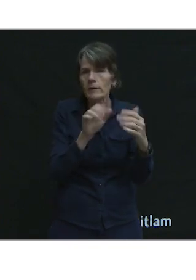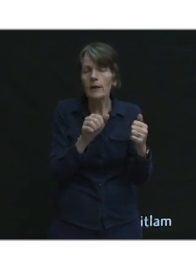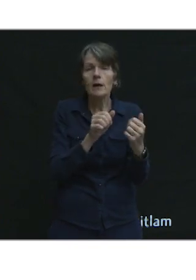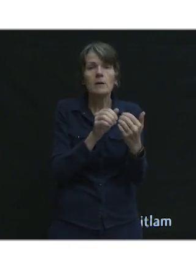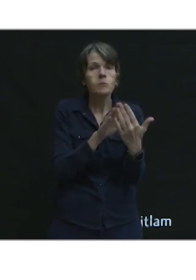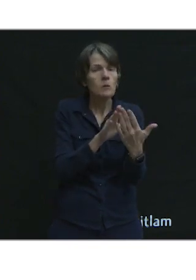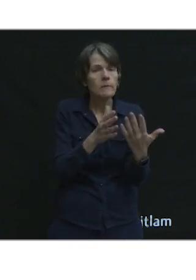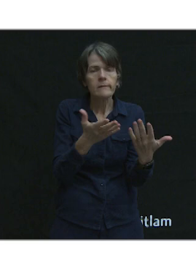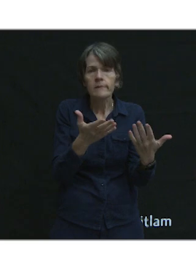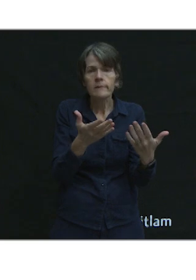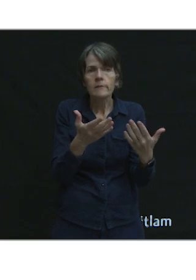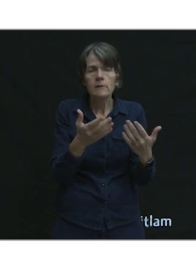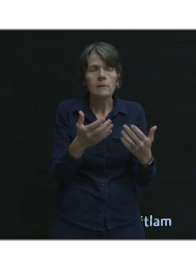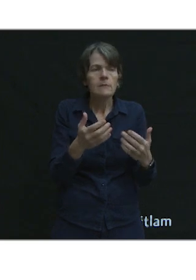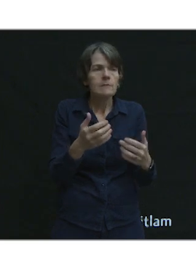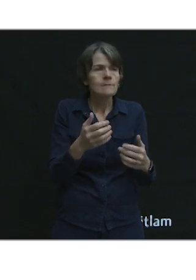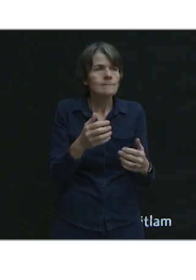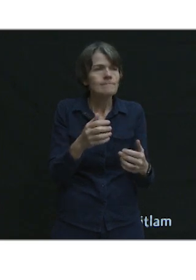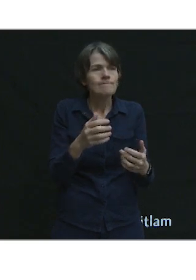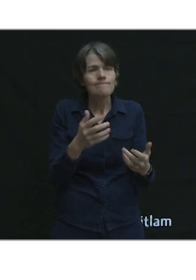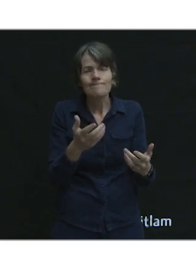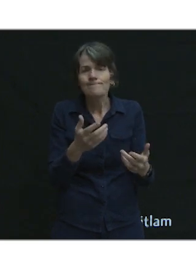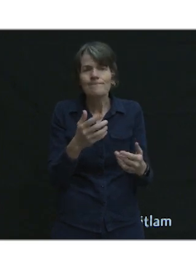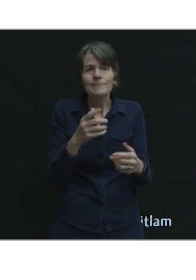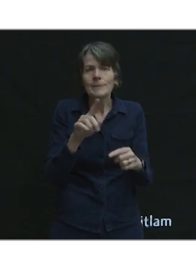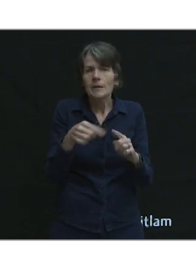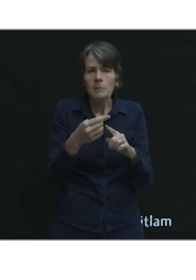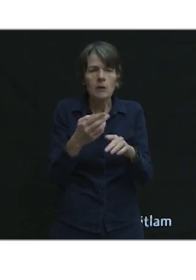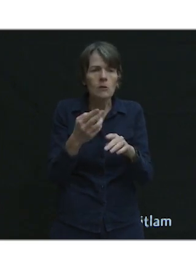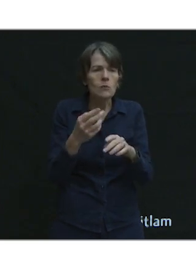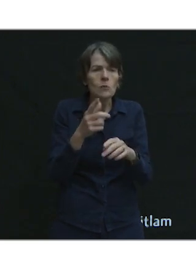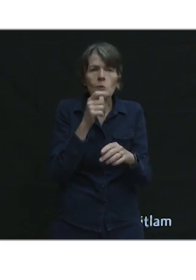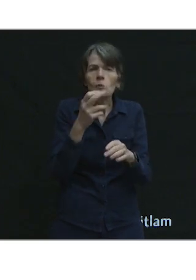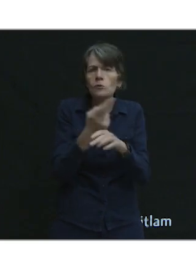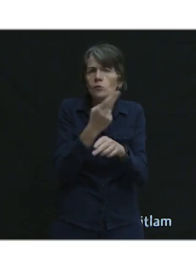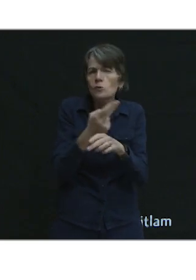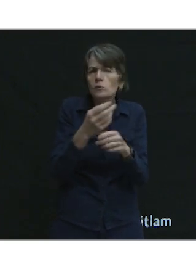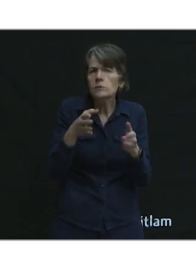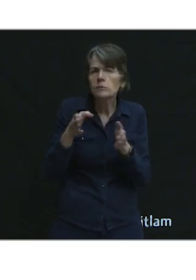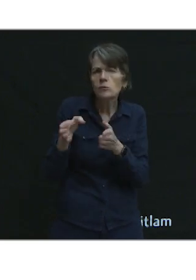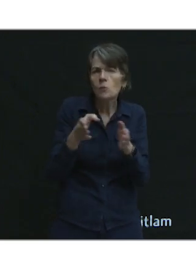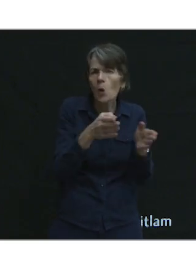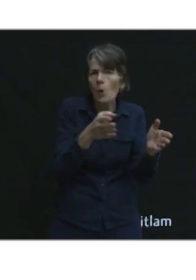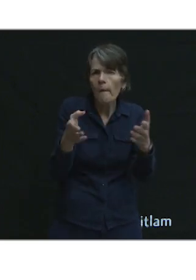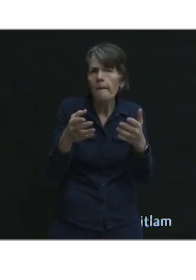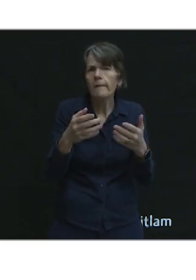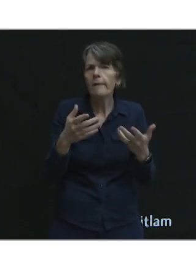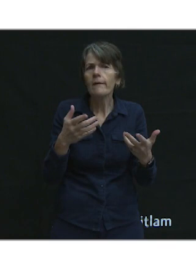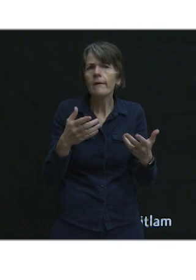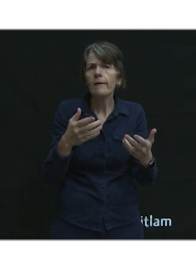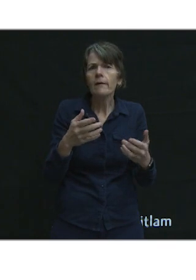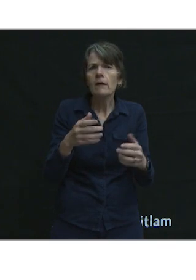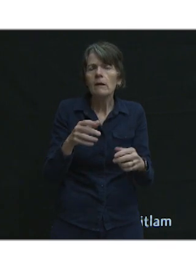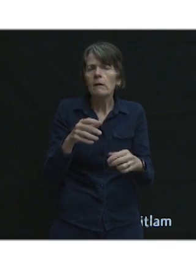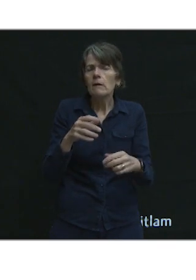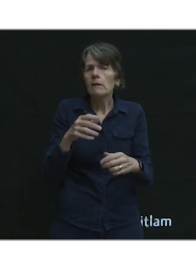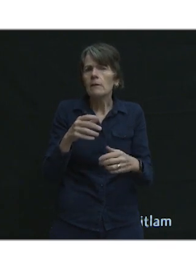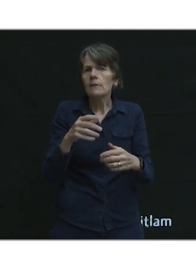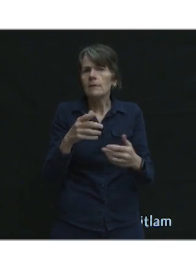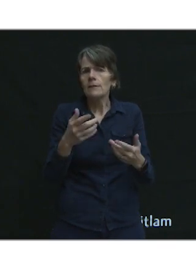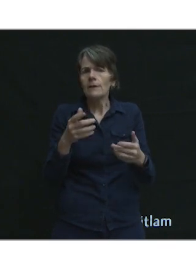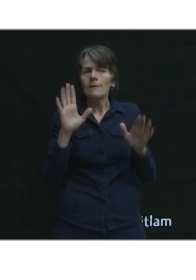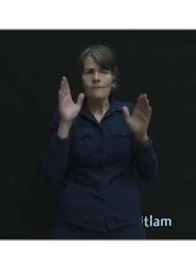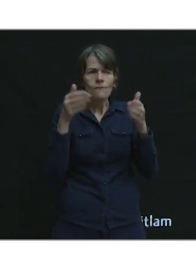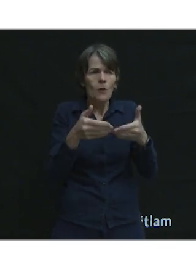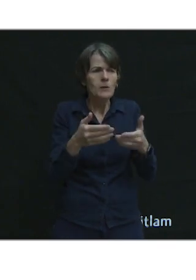crashes. There was a lot of emphasis about the road user. So us, as we travel, being responsible for safety. And there's a lot of focus